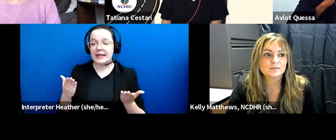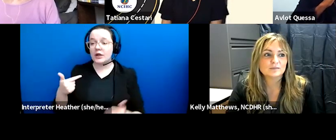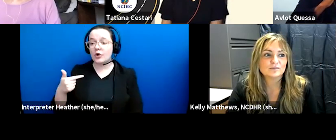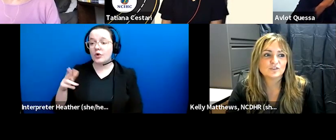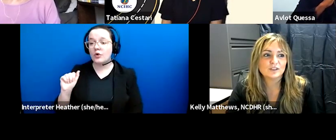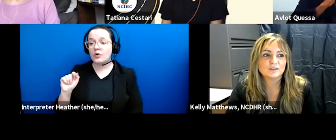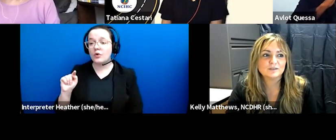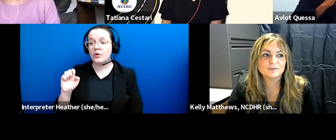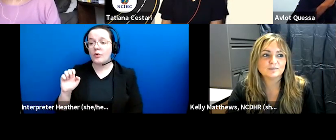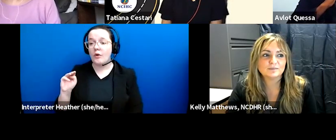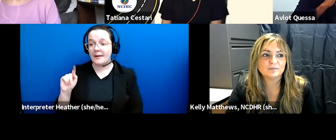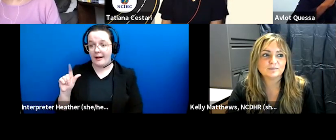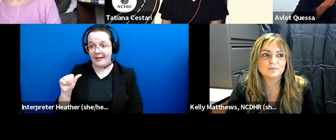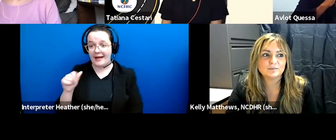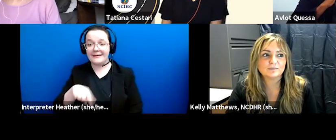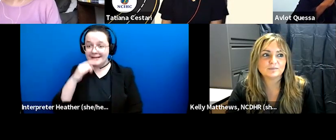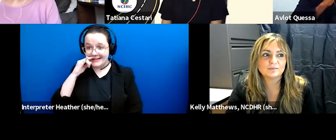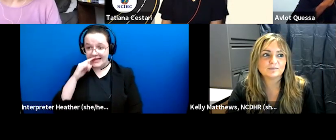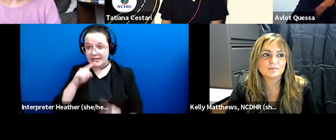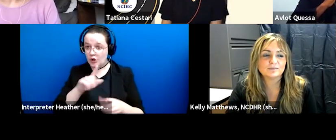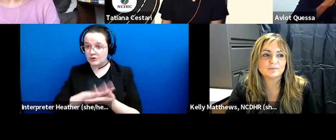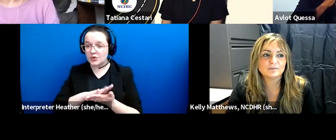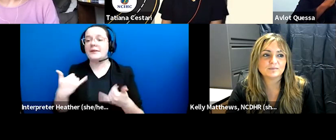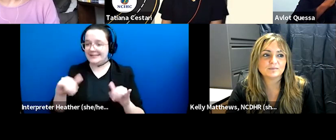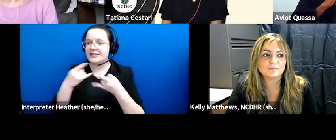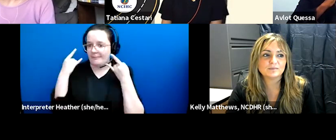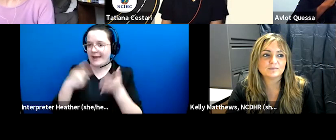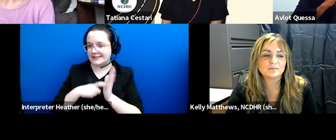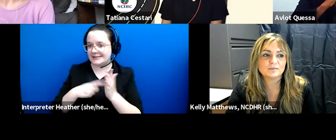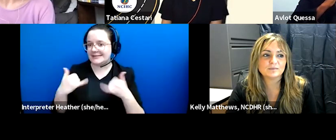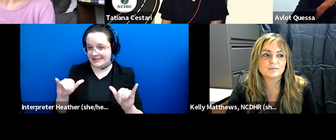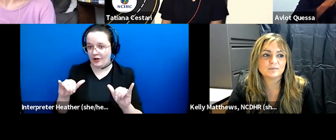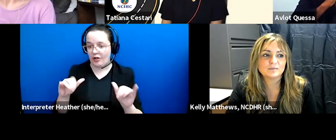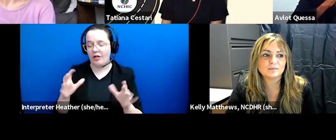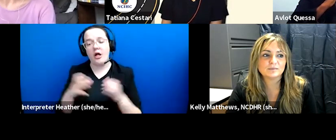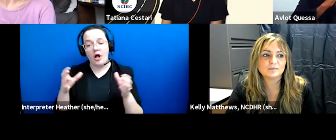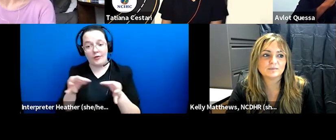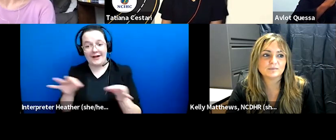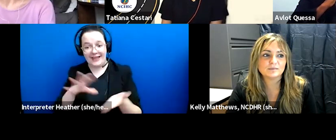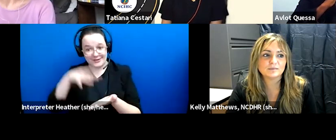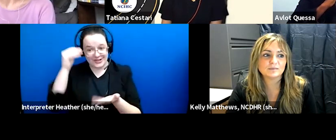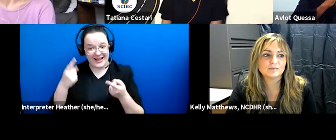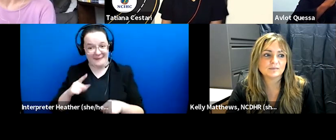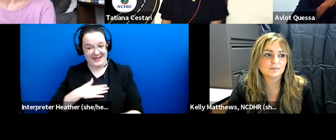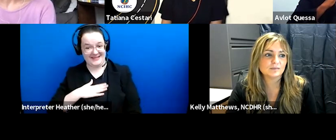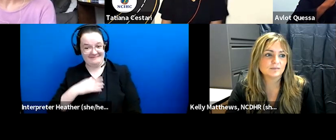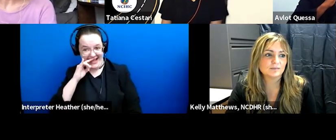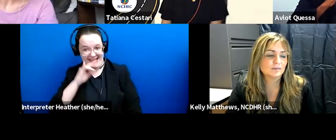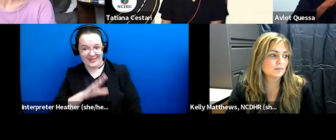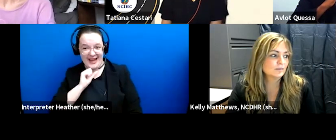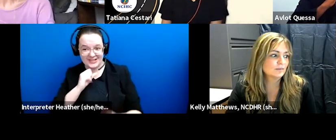kids are still in masks at school and um there's a lot of language learning going on at the age my kid is and so um